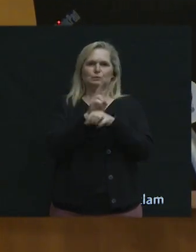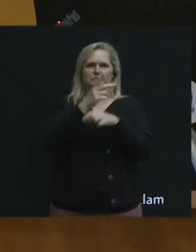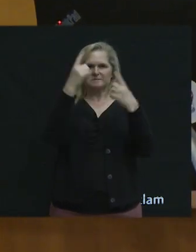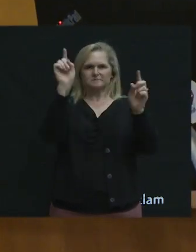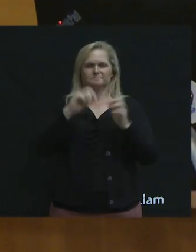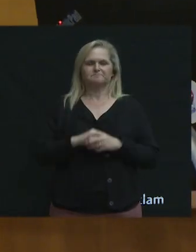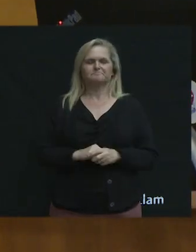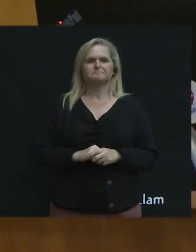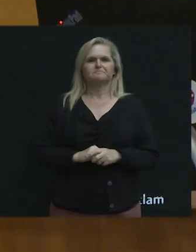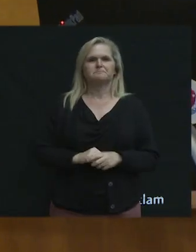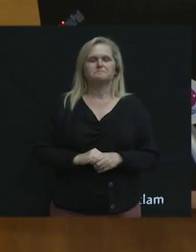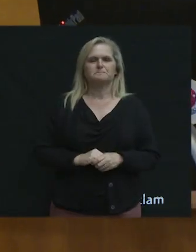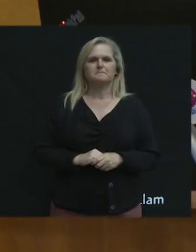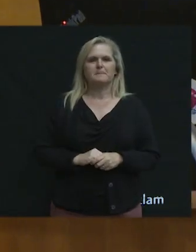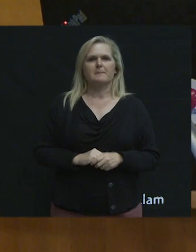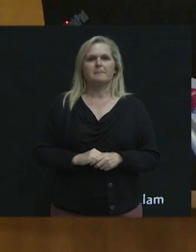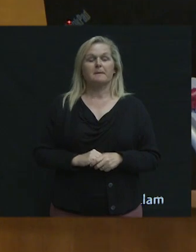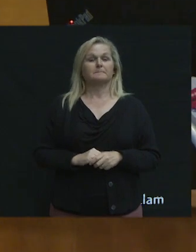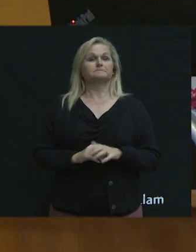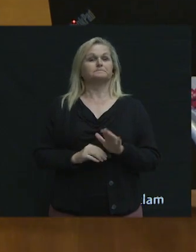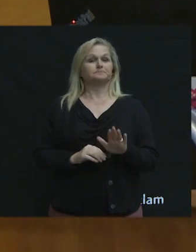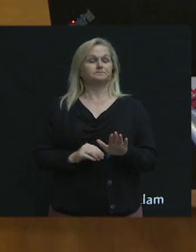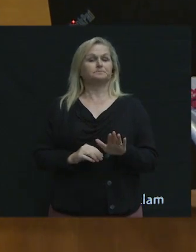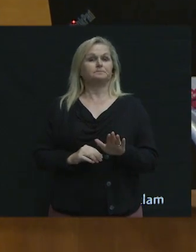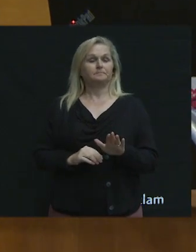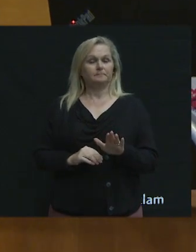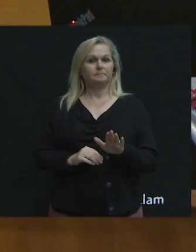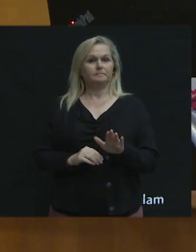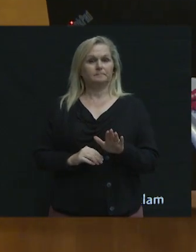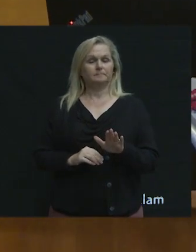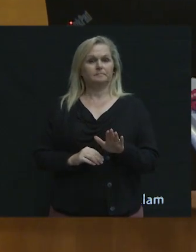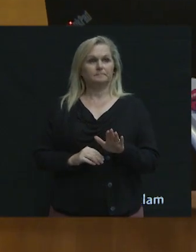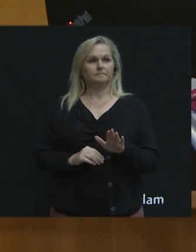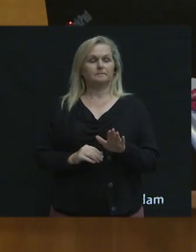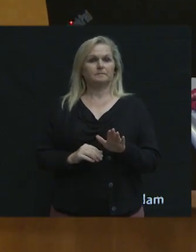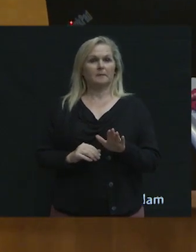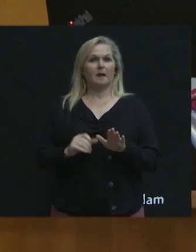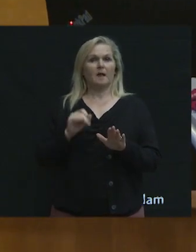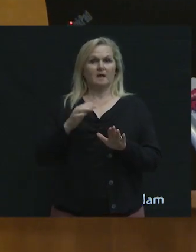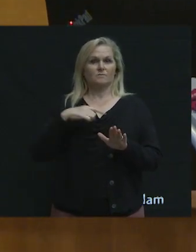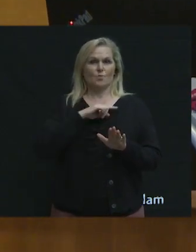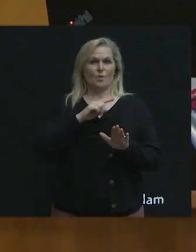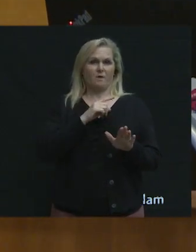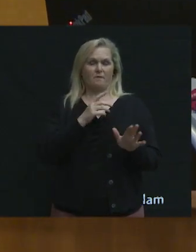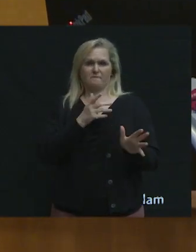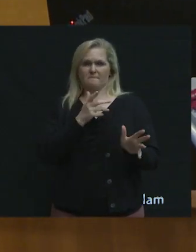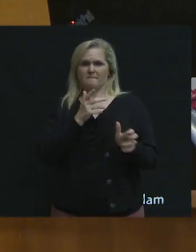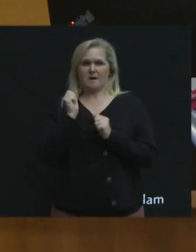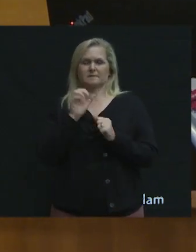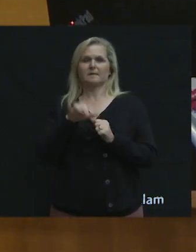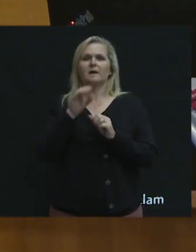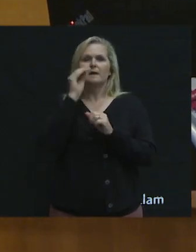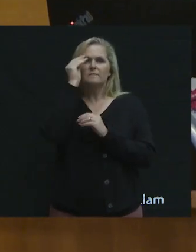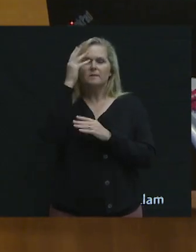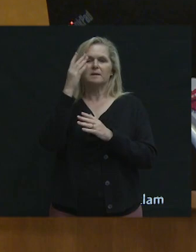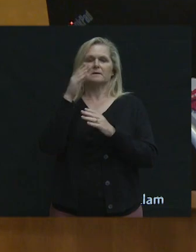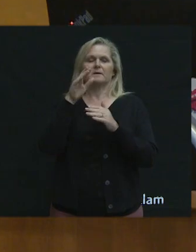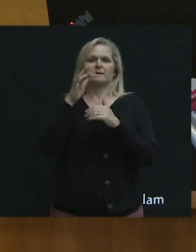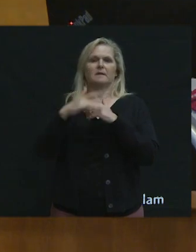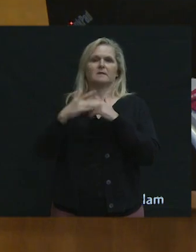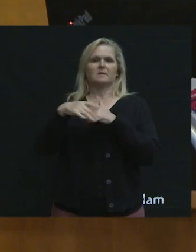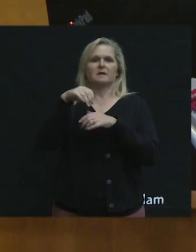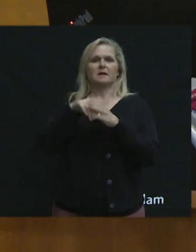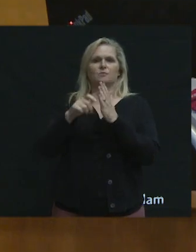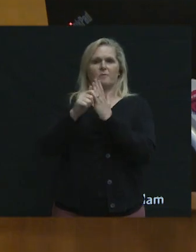alright? And again, if you, if we're going too fast, that information is available in your